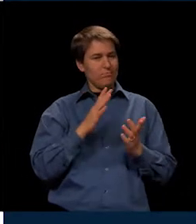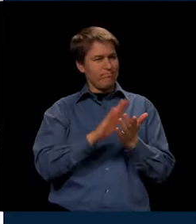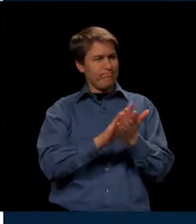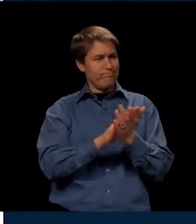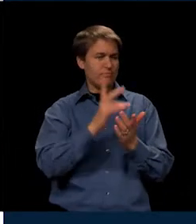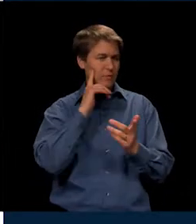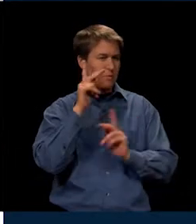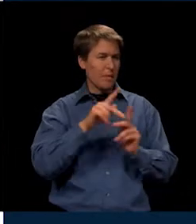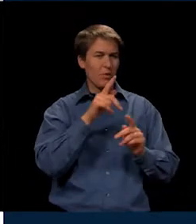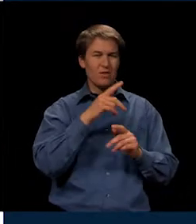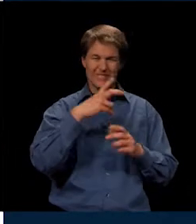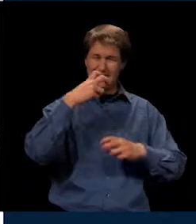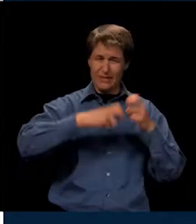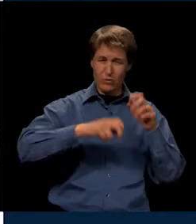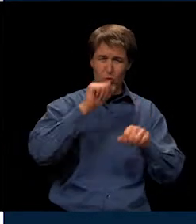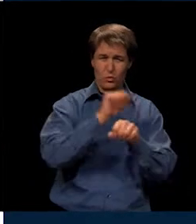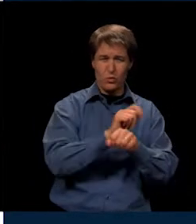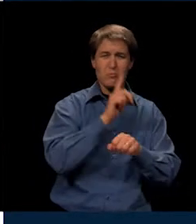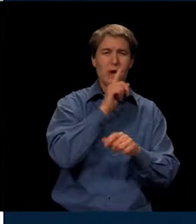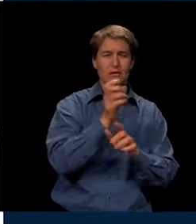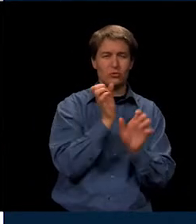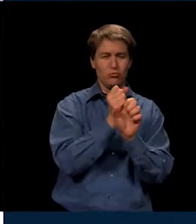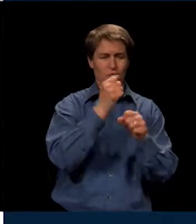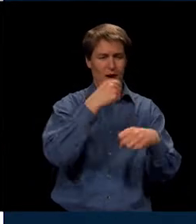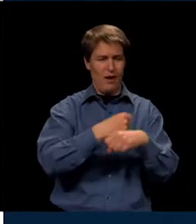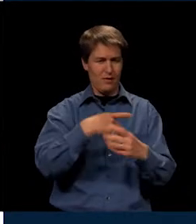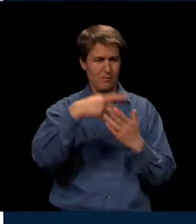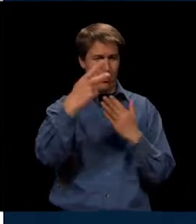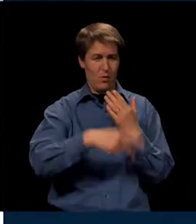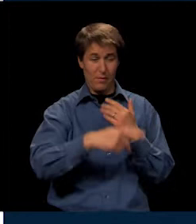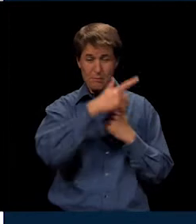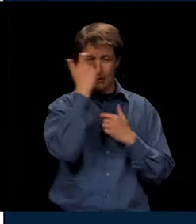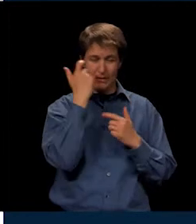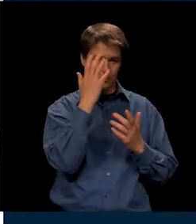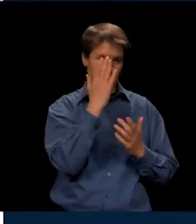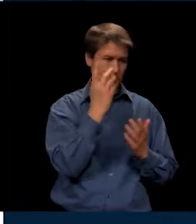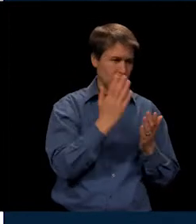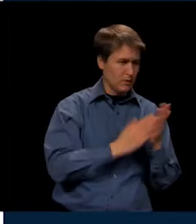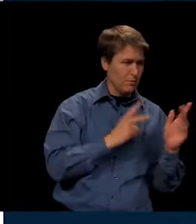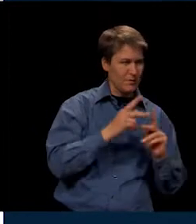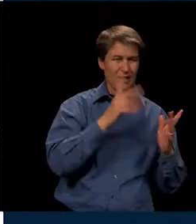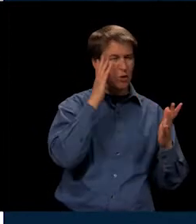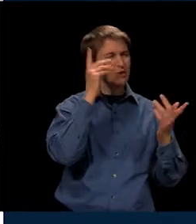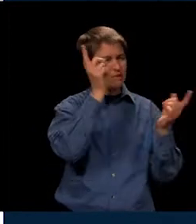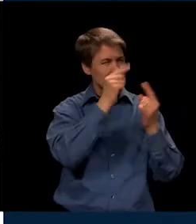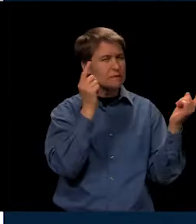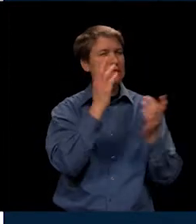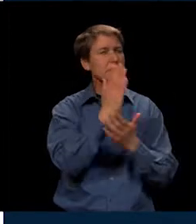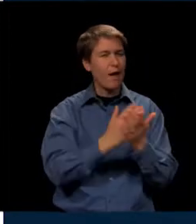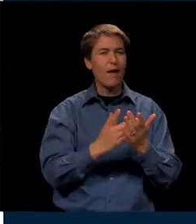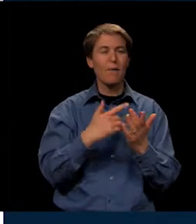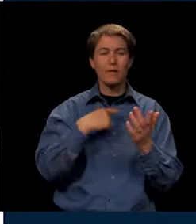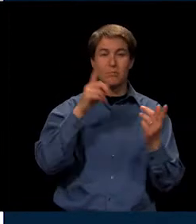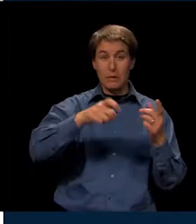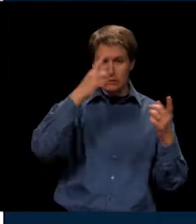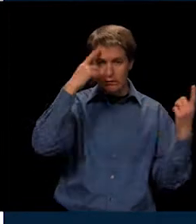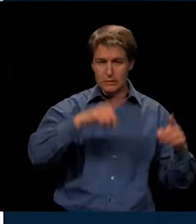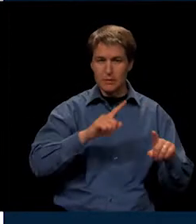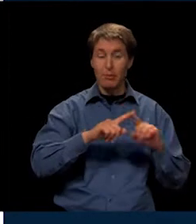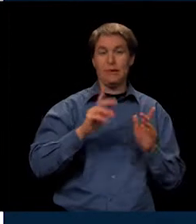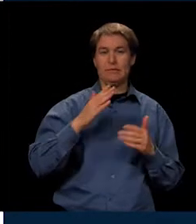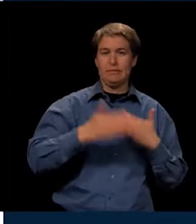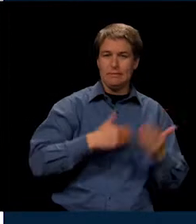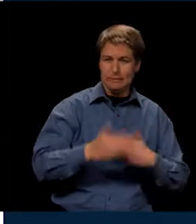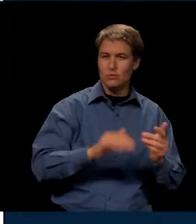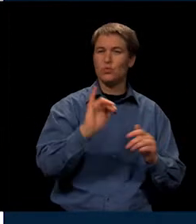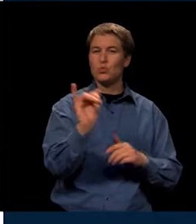It's difficult work actually creating programs because you don't always agree, you have to come to consensus, and you're moving rather rapidly. So it was a great